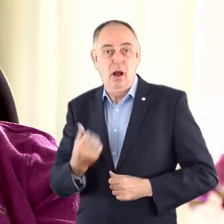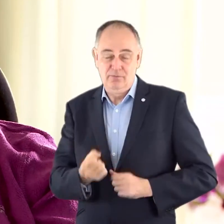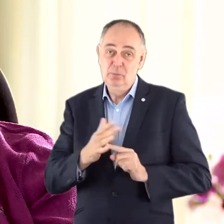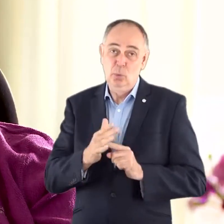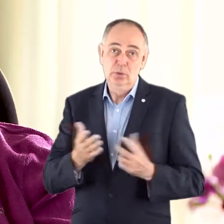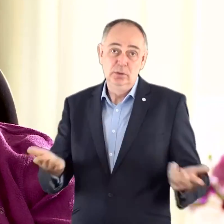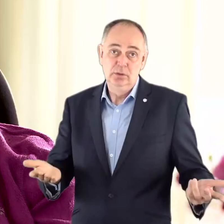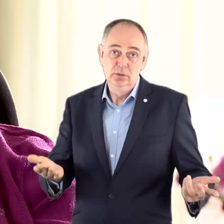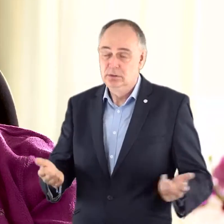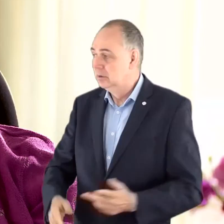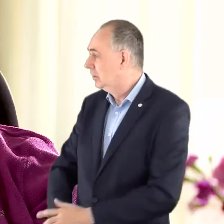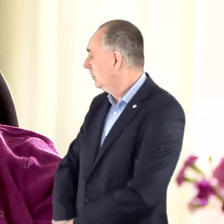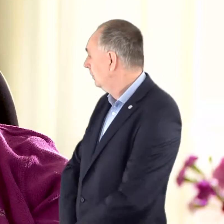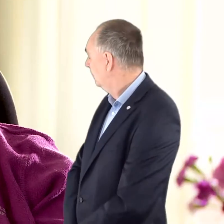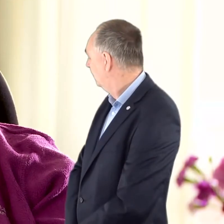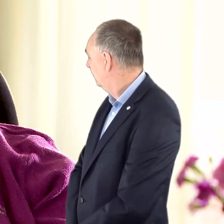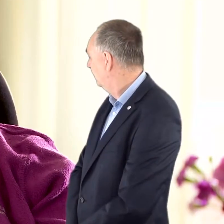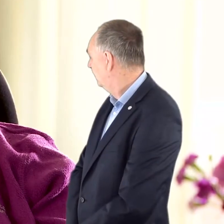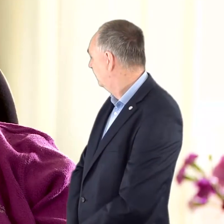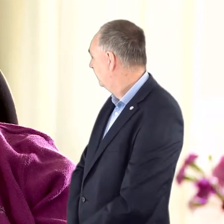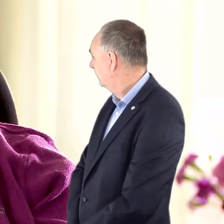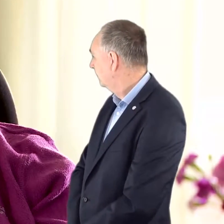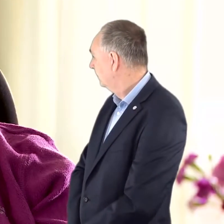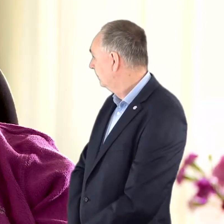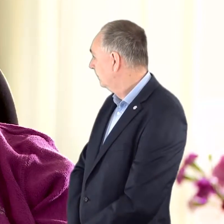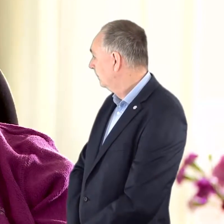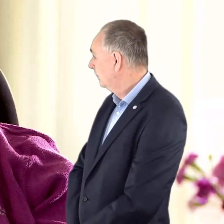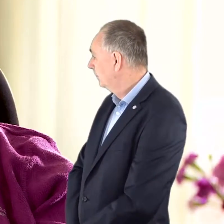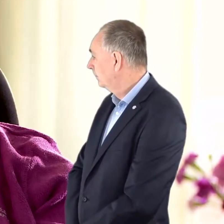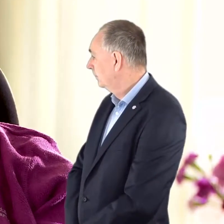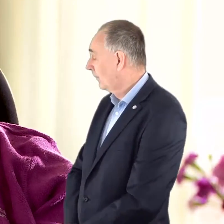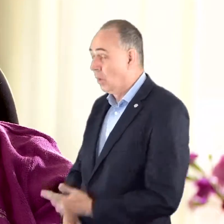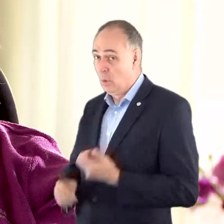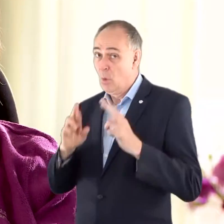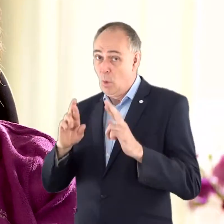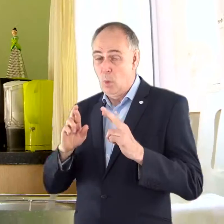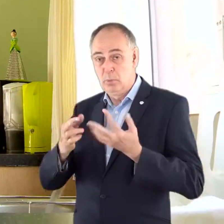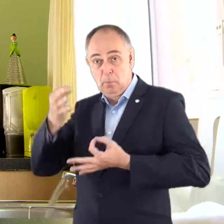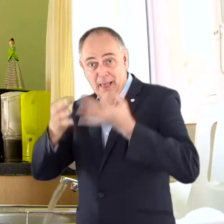continues and it remains on the agenda of people in parliament.